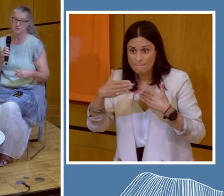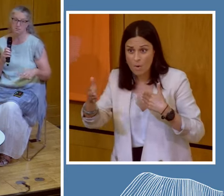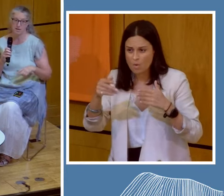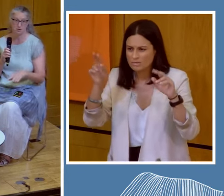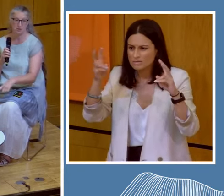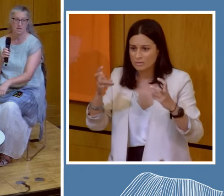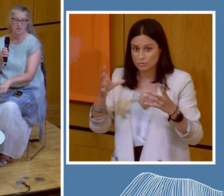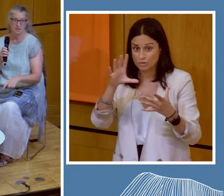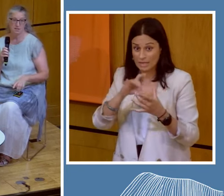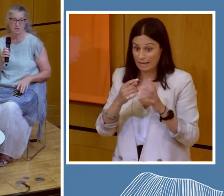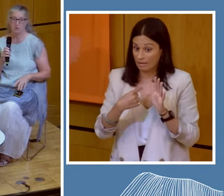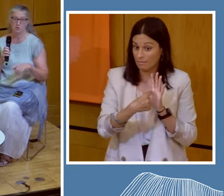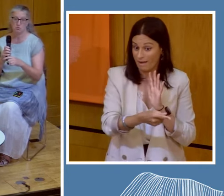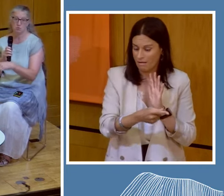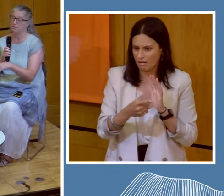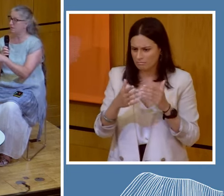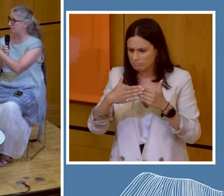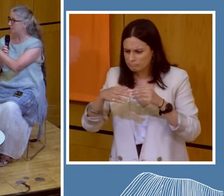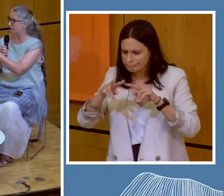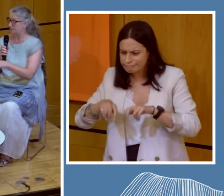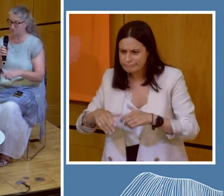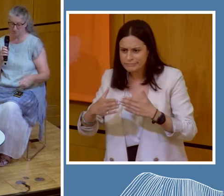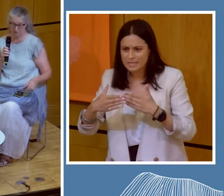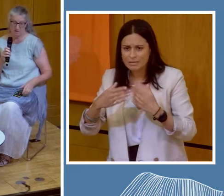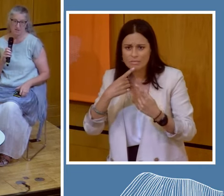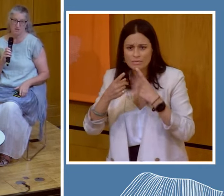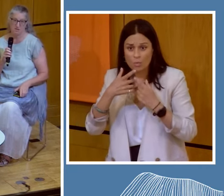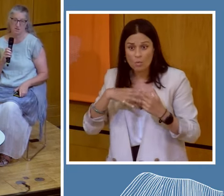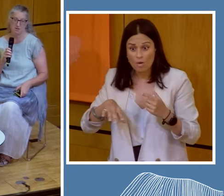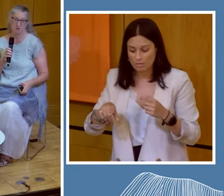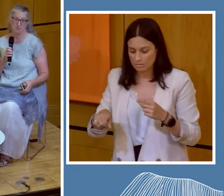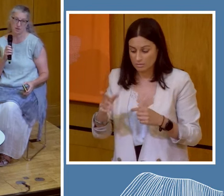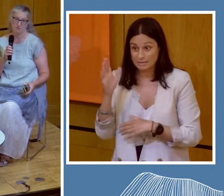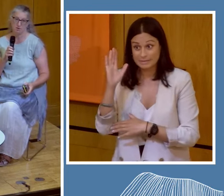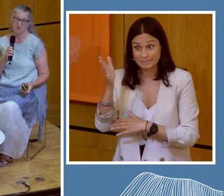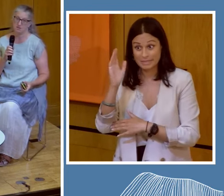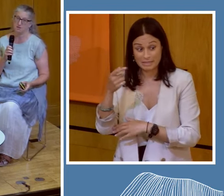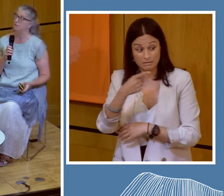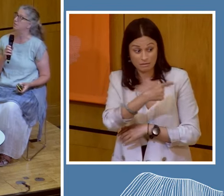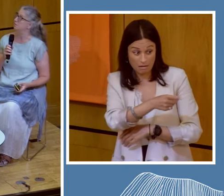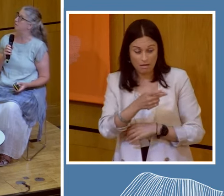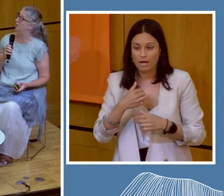the subject of this panel, there's loads more in there. And some of the speakers have have chapters in there as well.